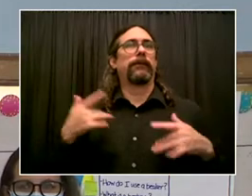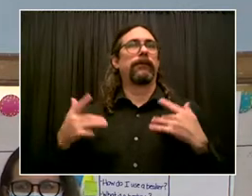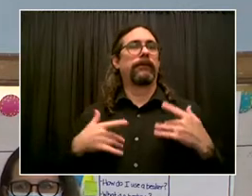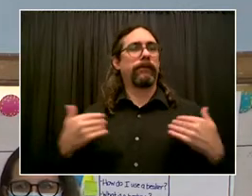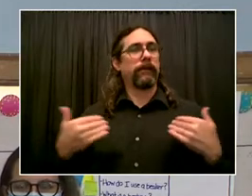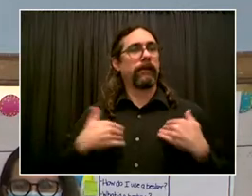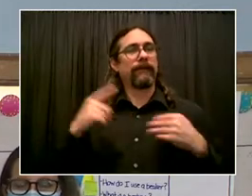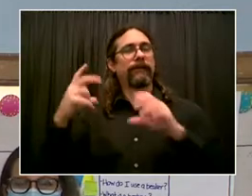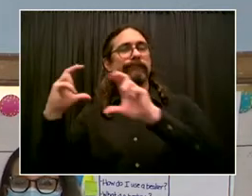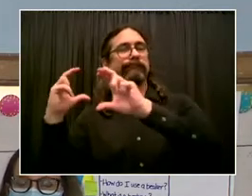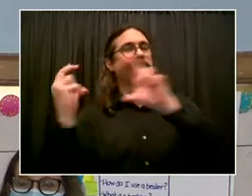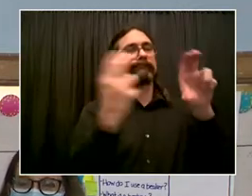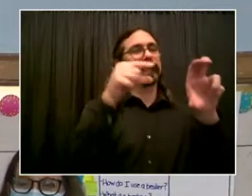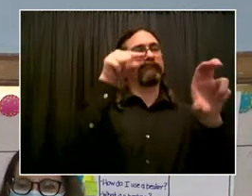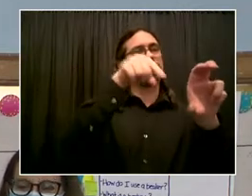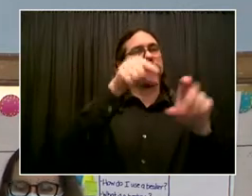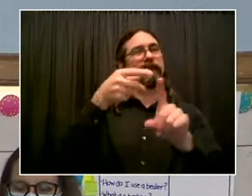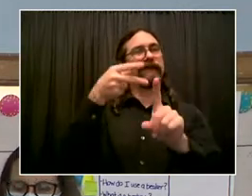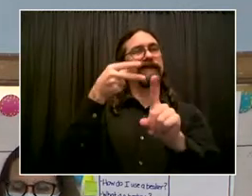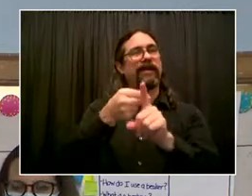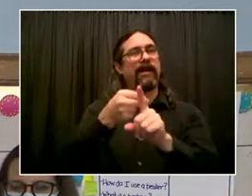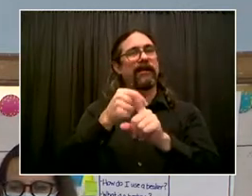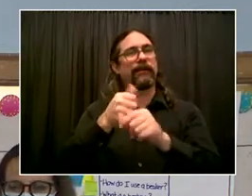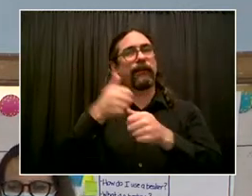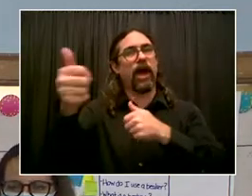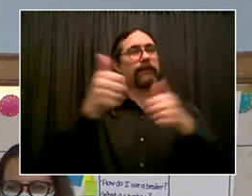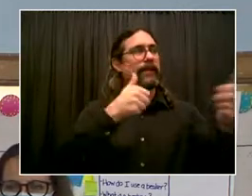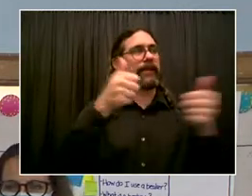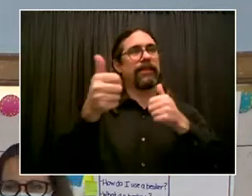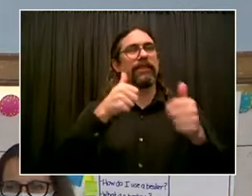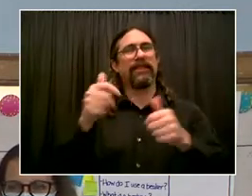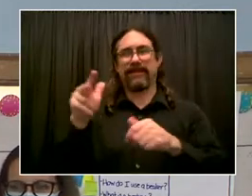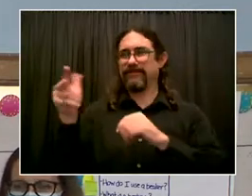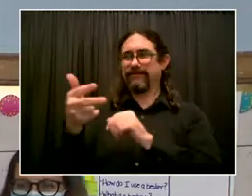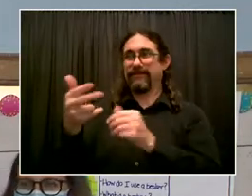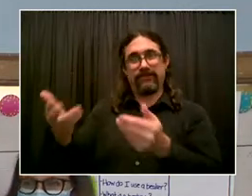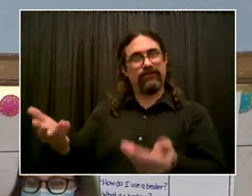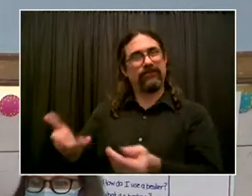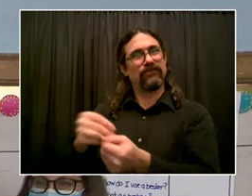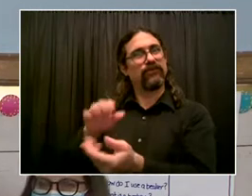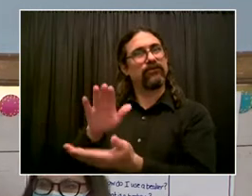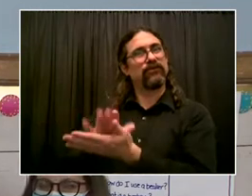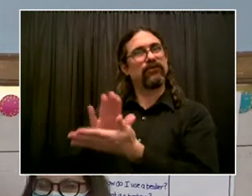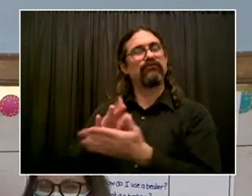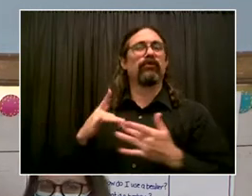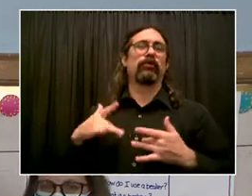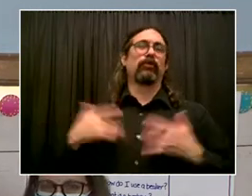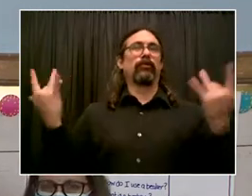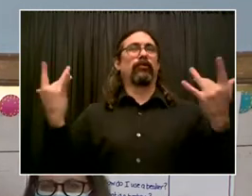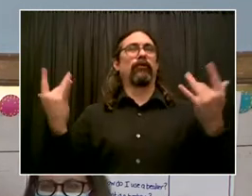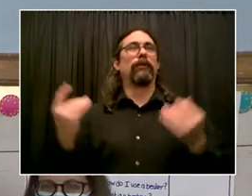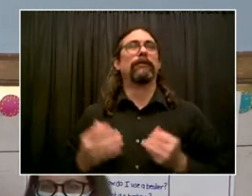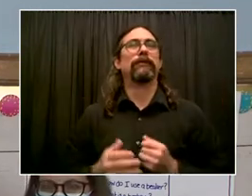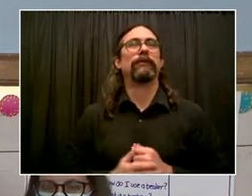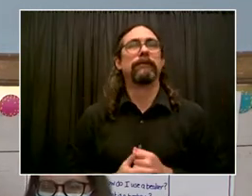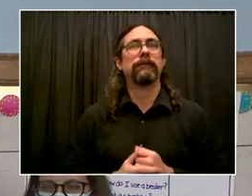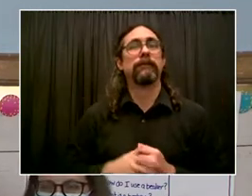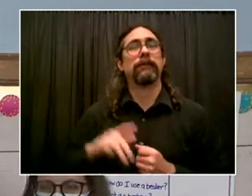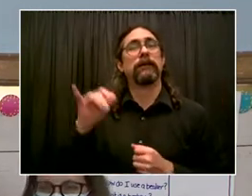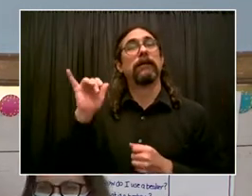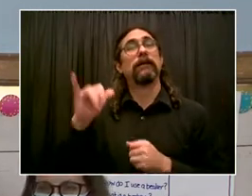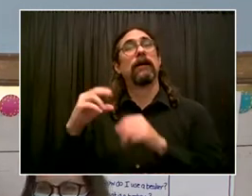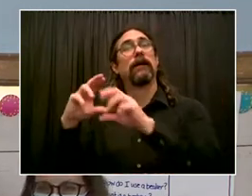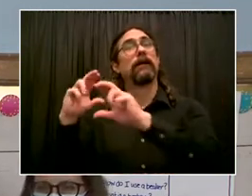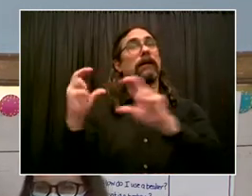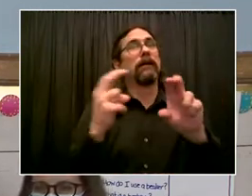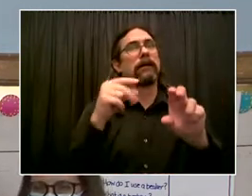that for some people, the ability to come to a place where they're coming in the community every day is the difference between them being